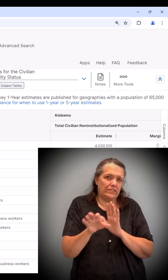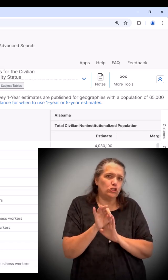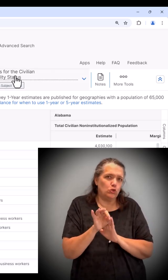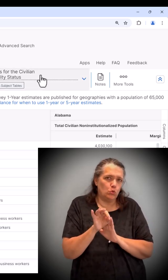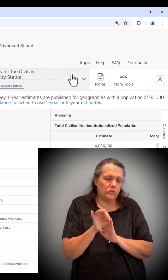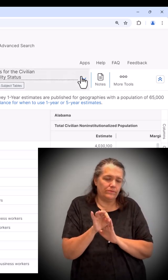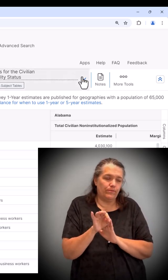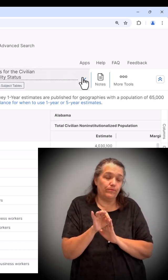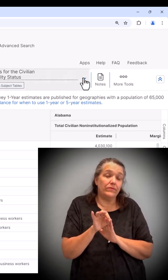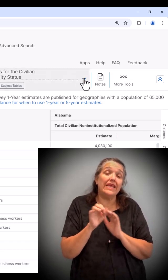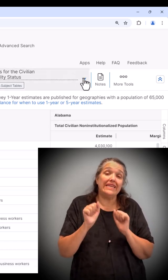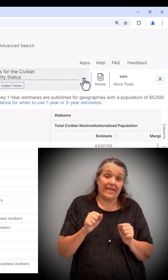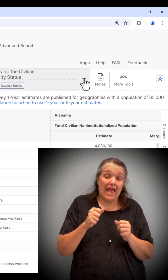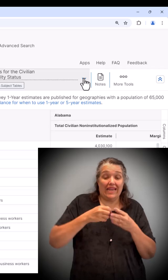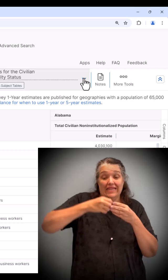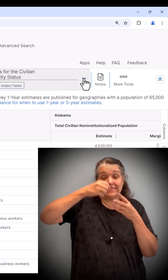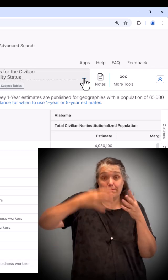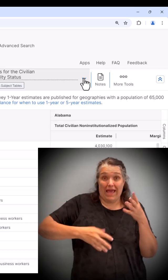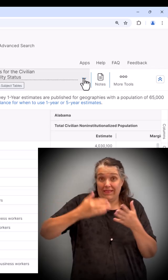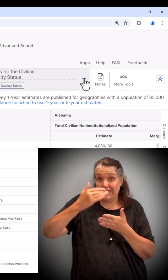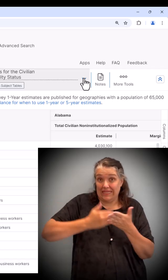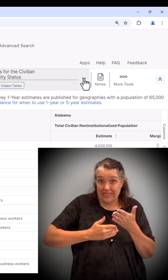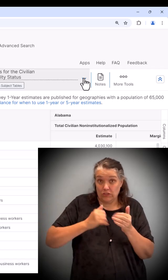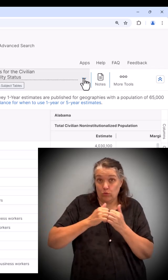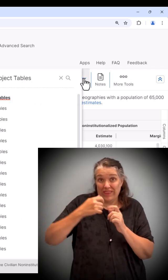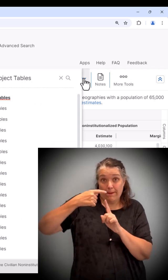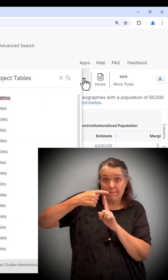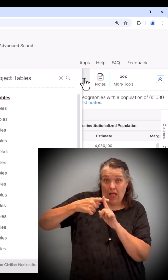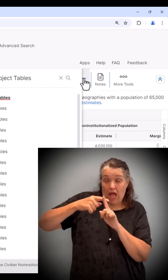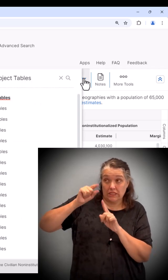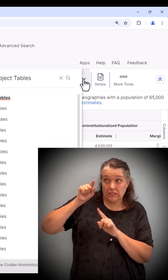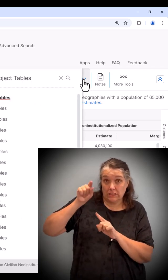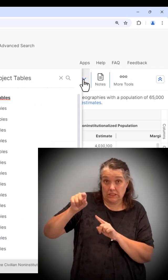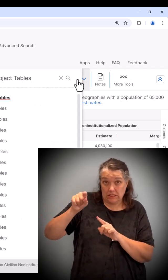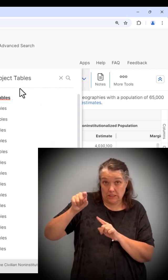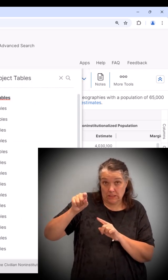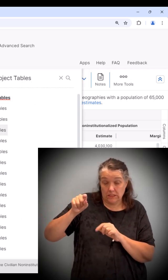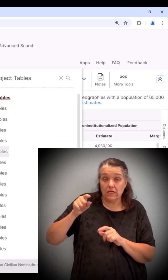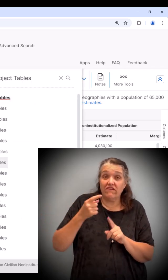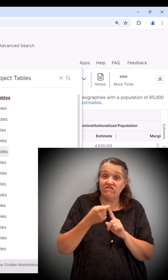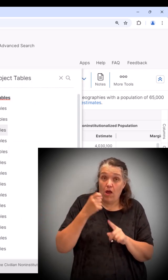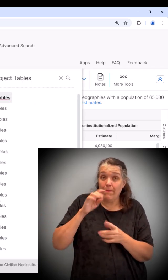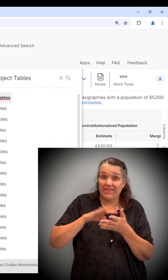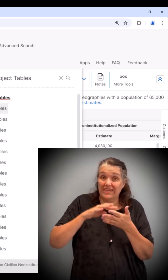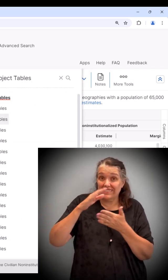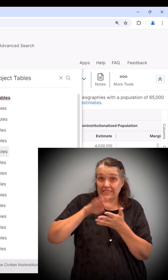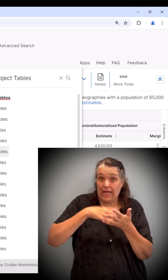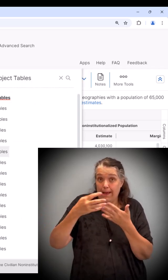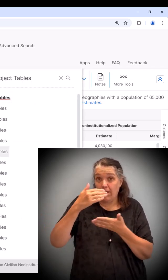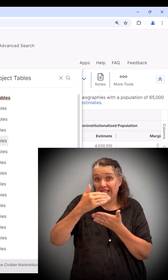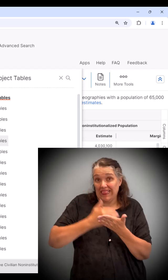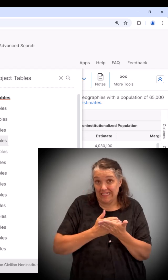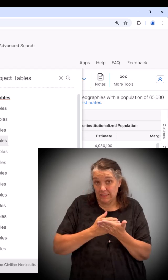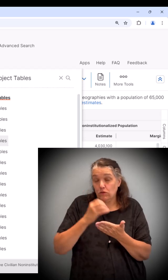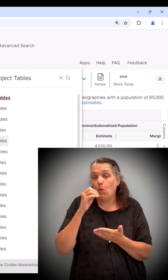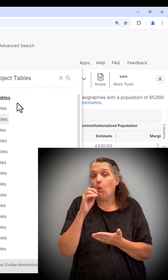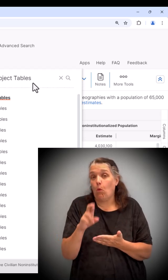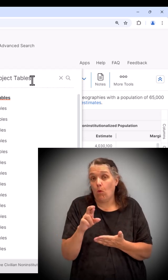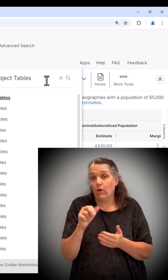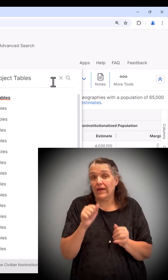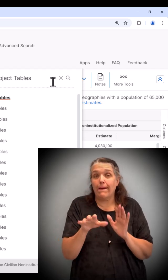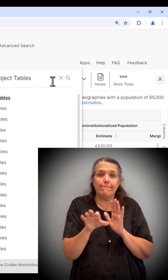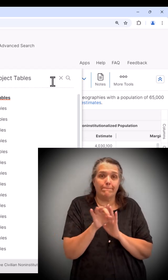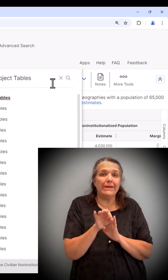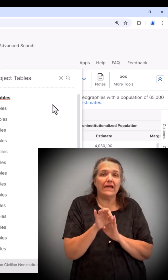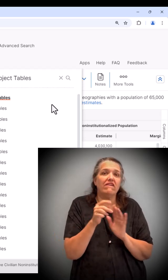table table from the table list, or you can select it from within the table itself by clicking the down